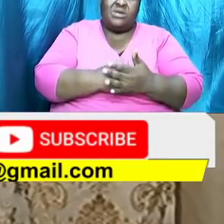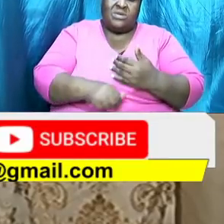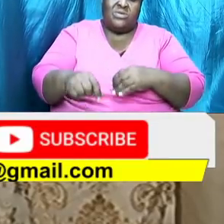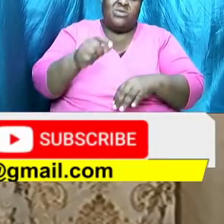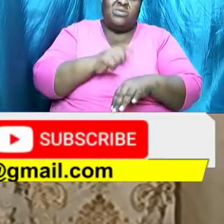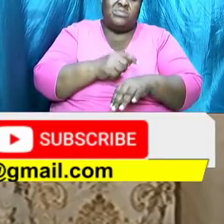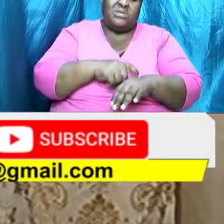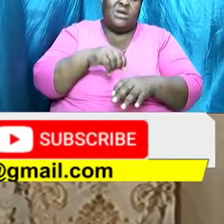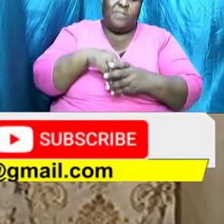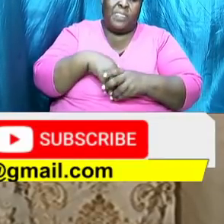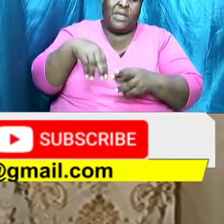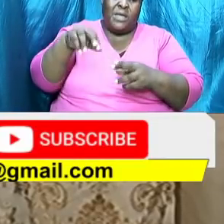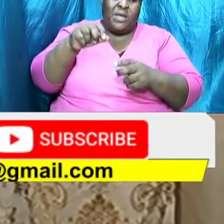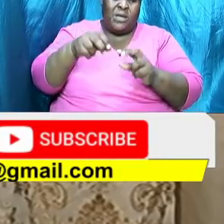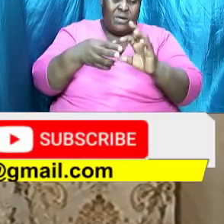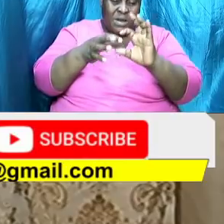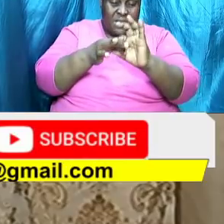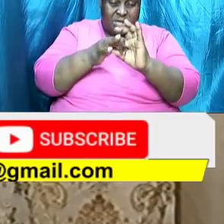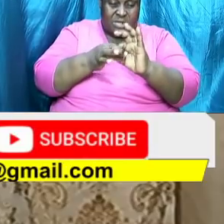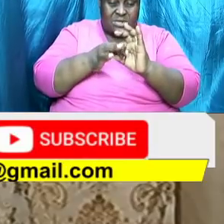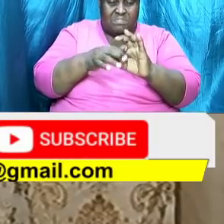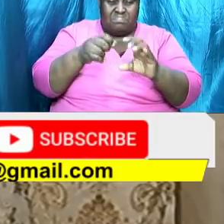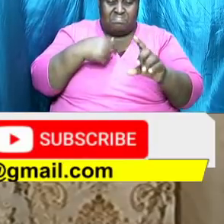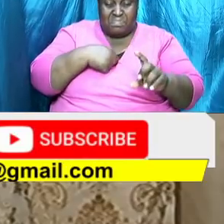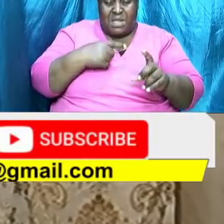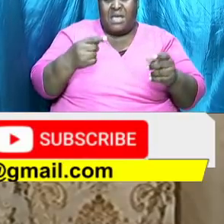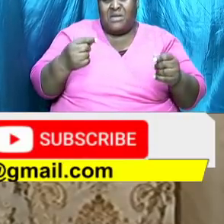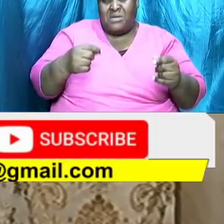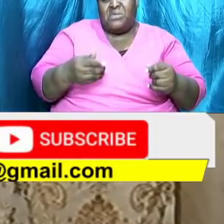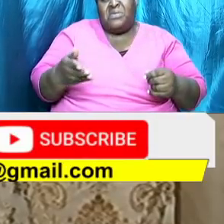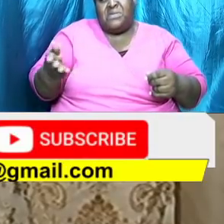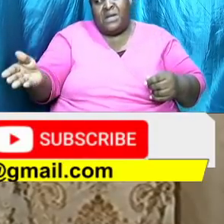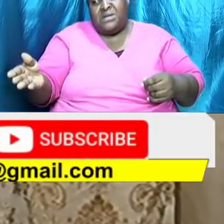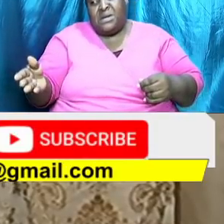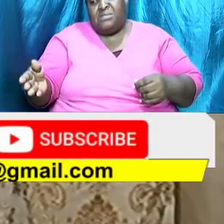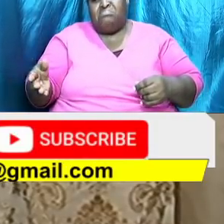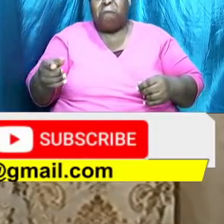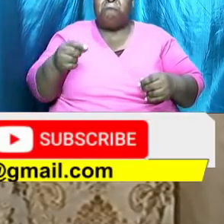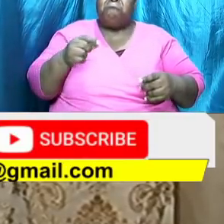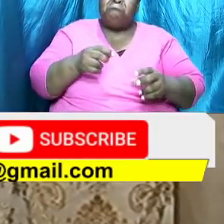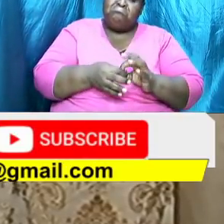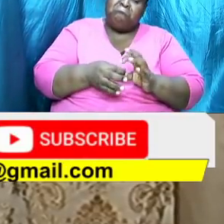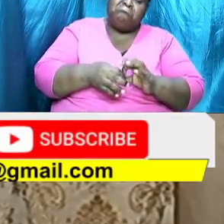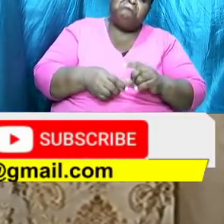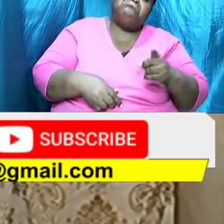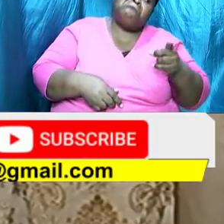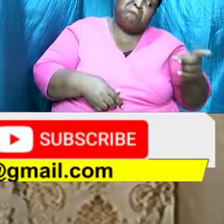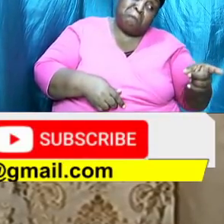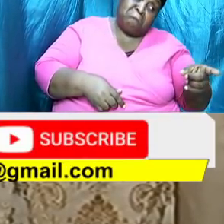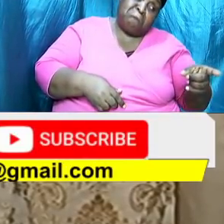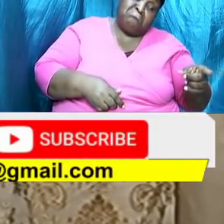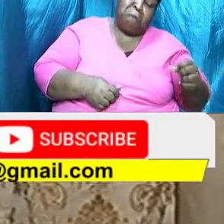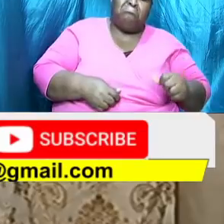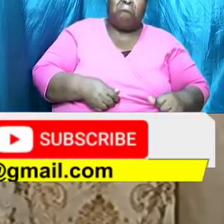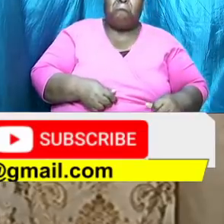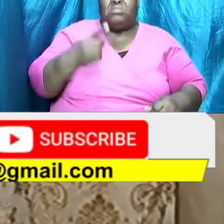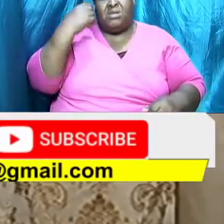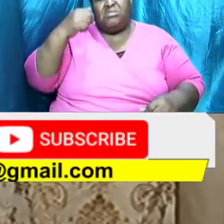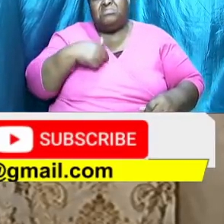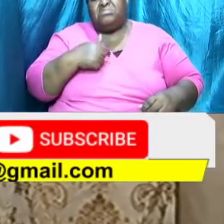and say oh I have done this and I have done that and he ought to feel good or she ought to feel good because I did this